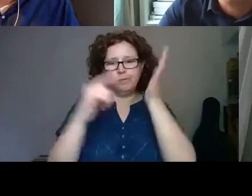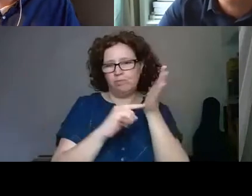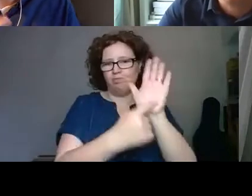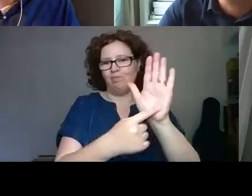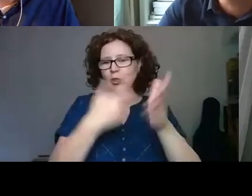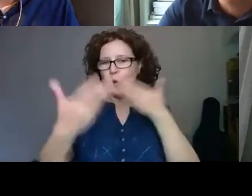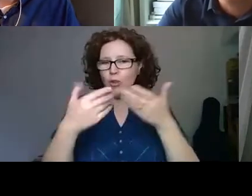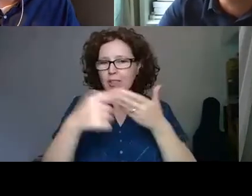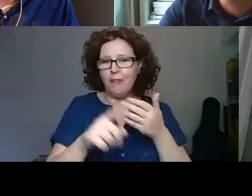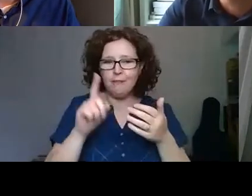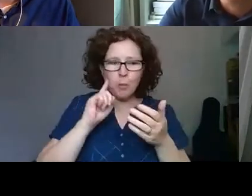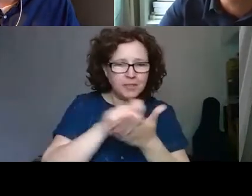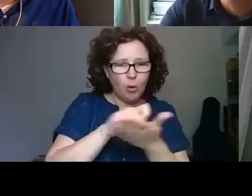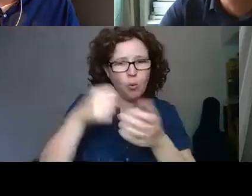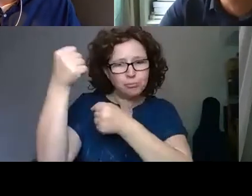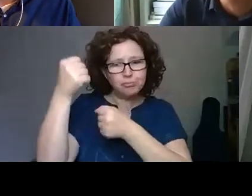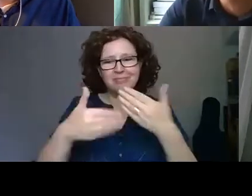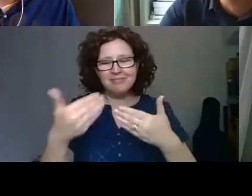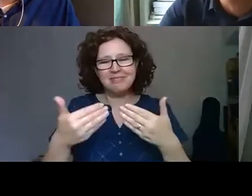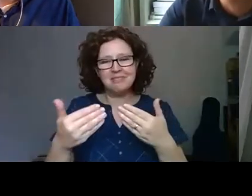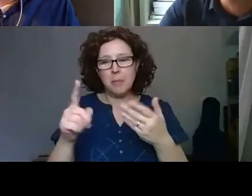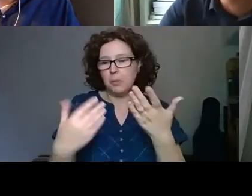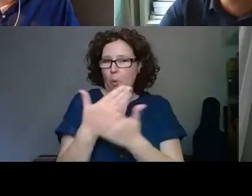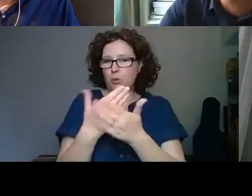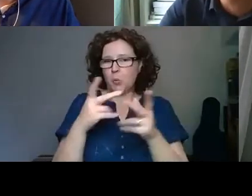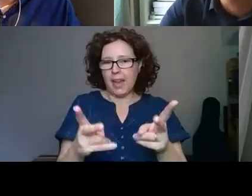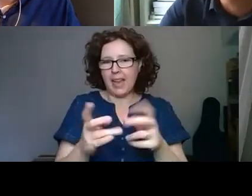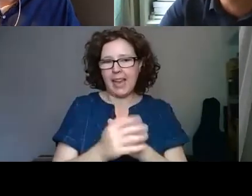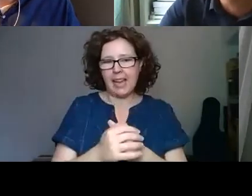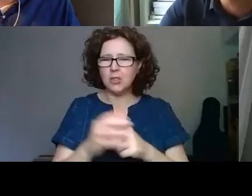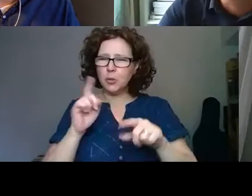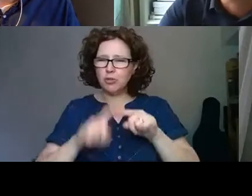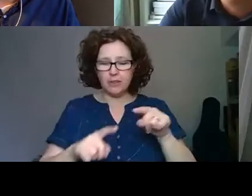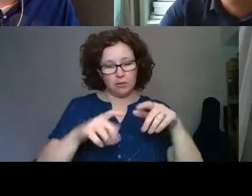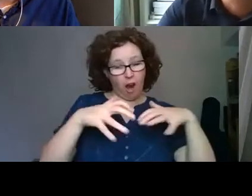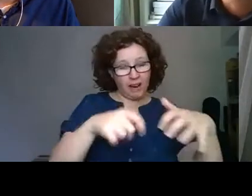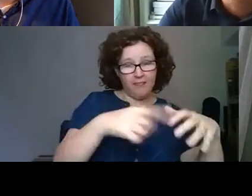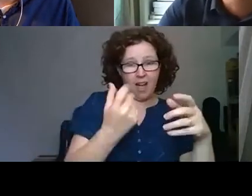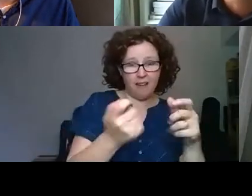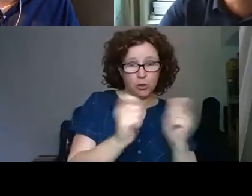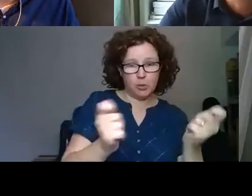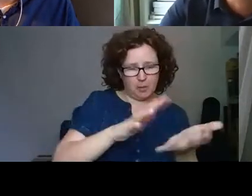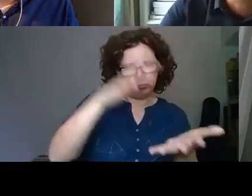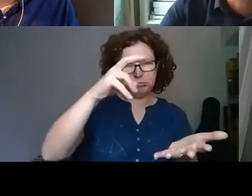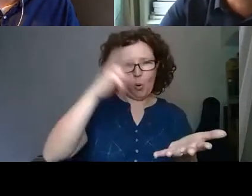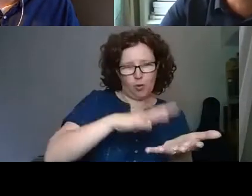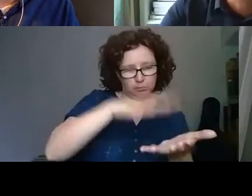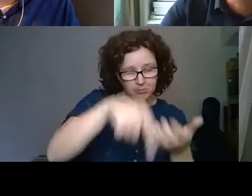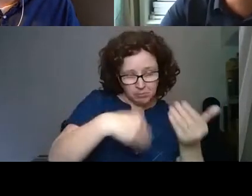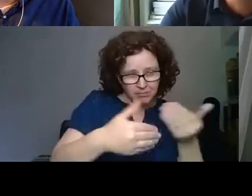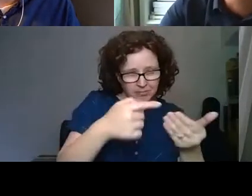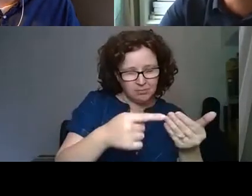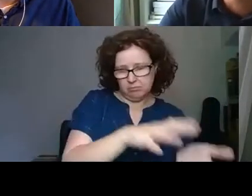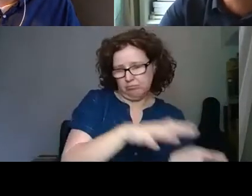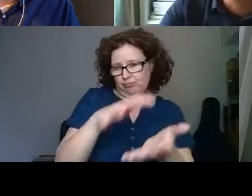in the modern era. So we're always looking to see how the two things can marry up quite well, how we can take collections, how we can